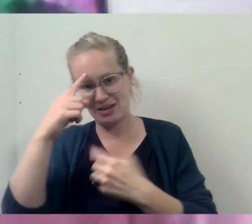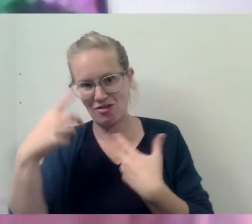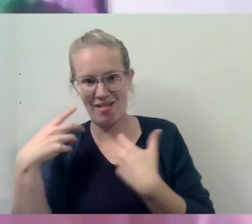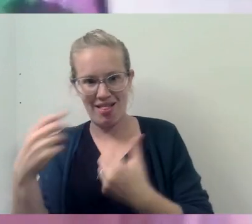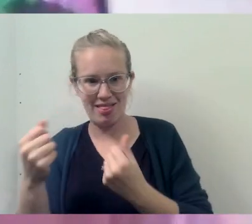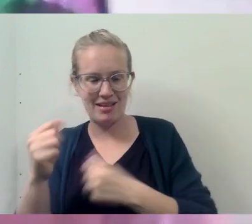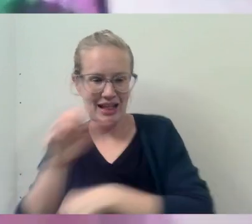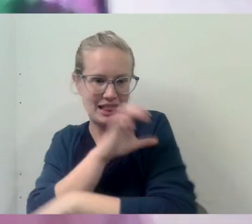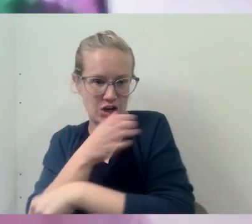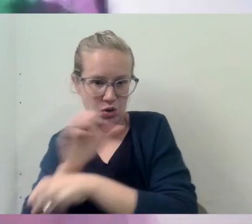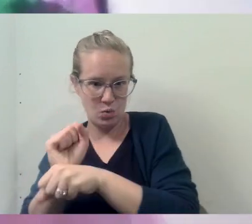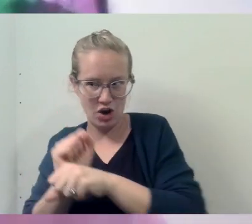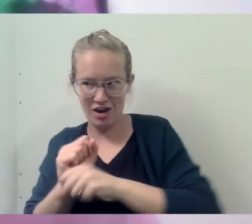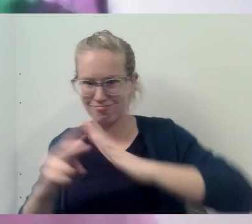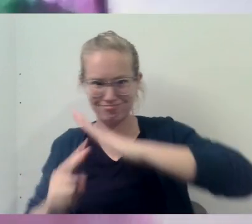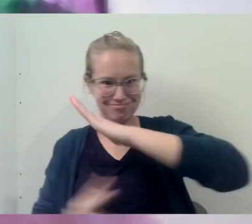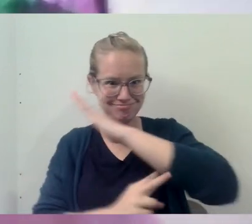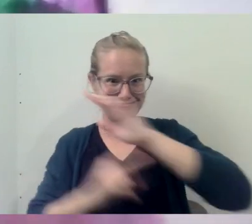of that.